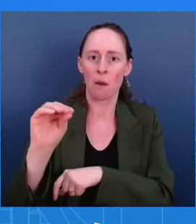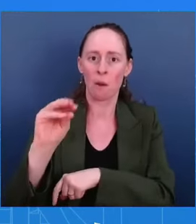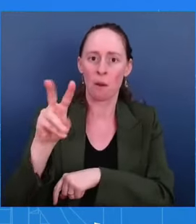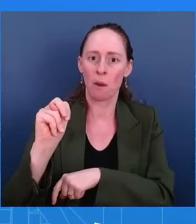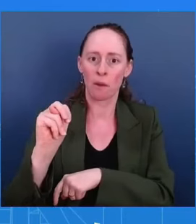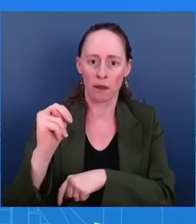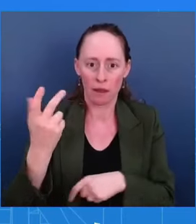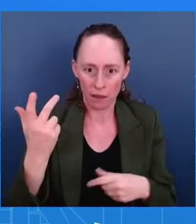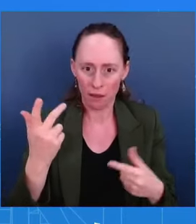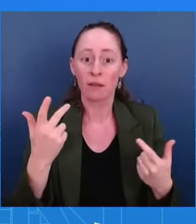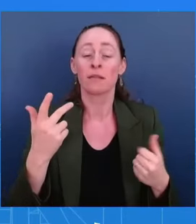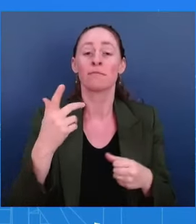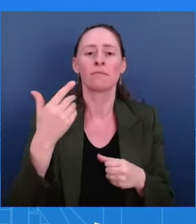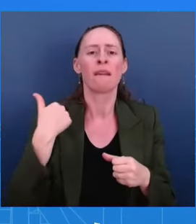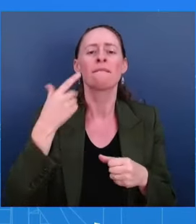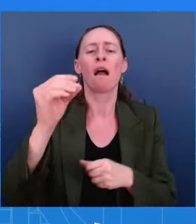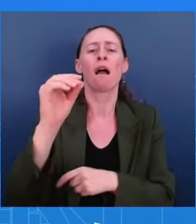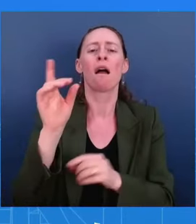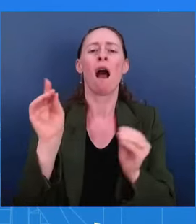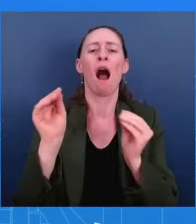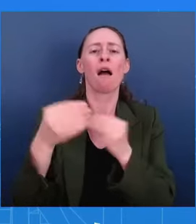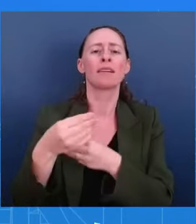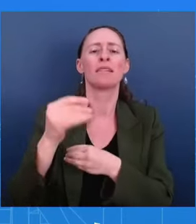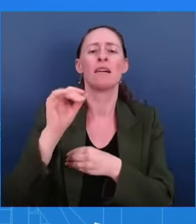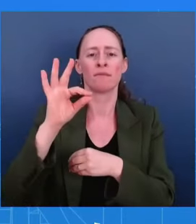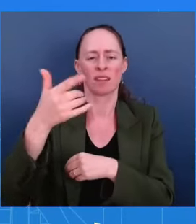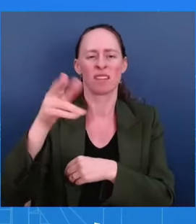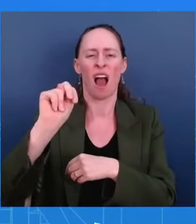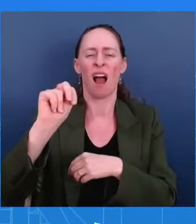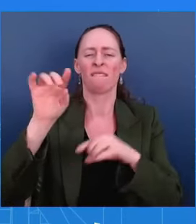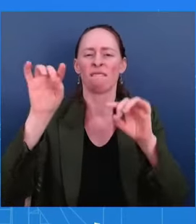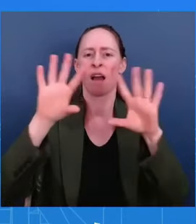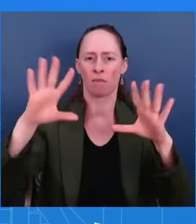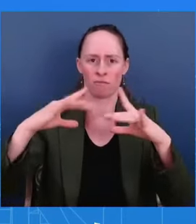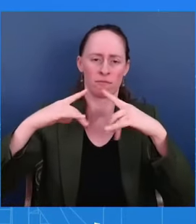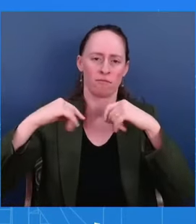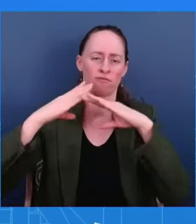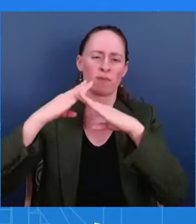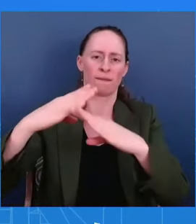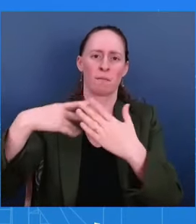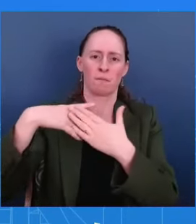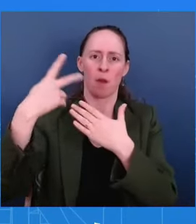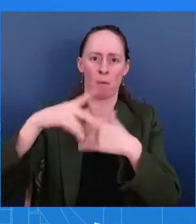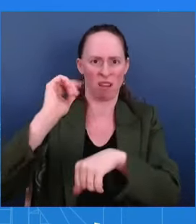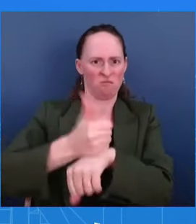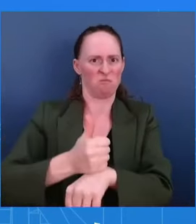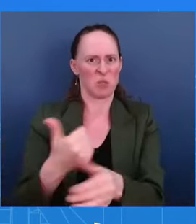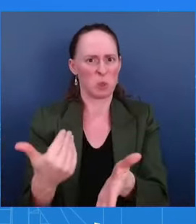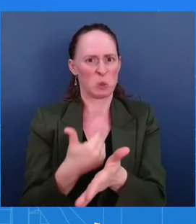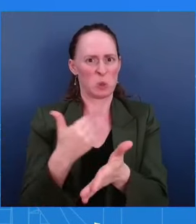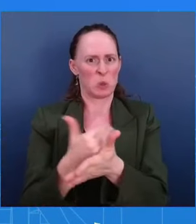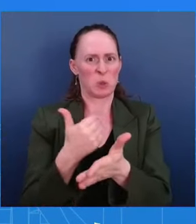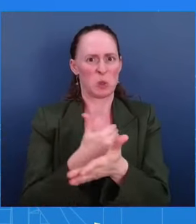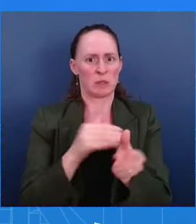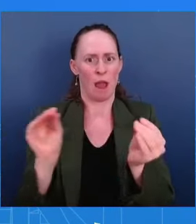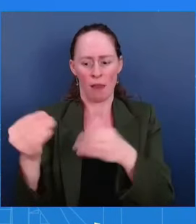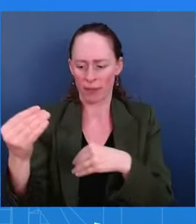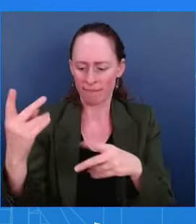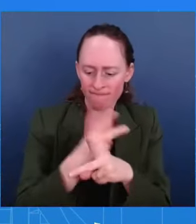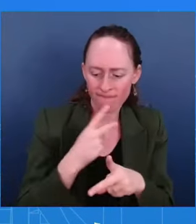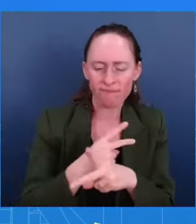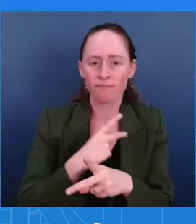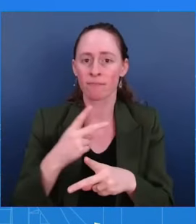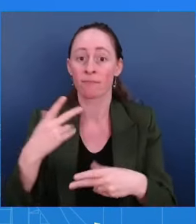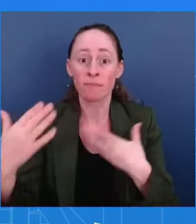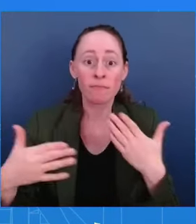Prevention and what that does, one of the things that does is those executive actions and also that legislation that was passed and that he